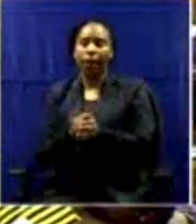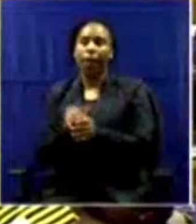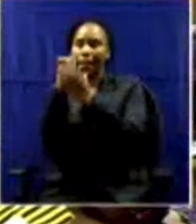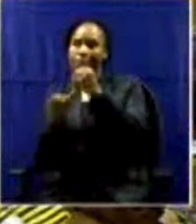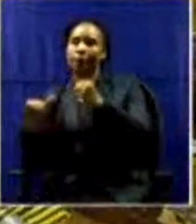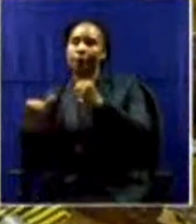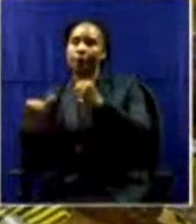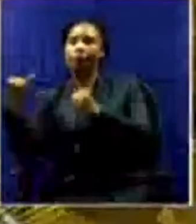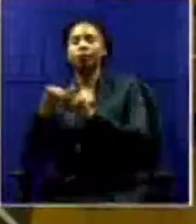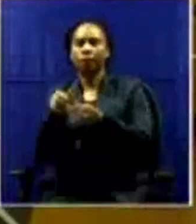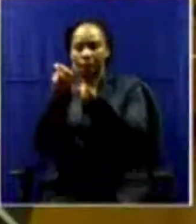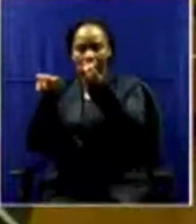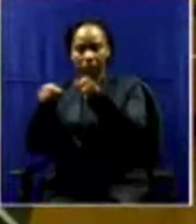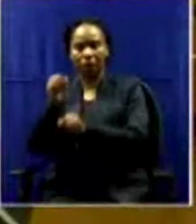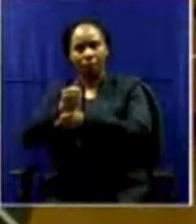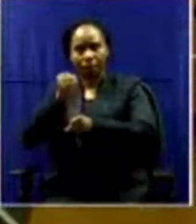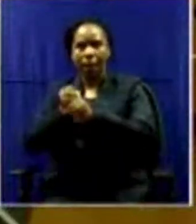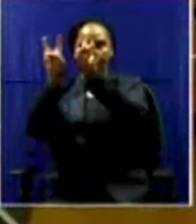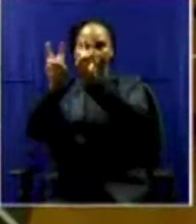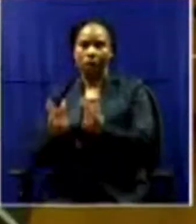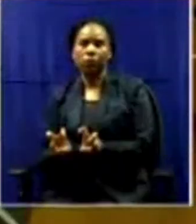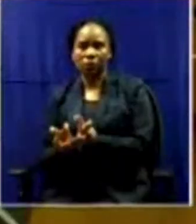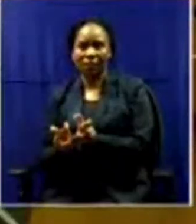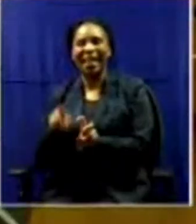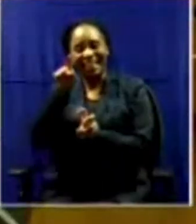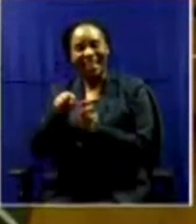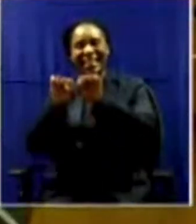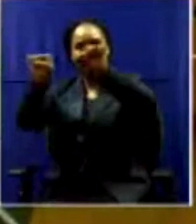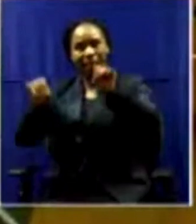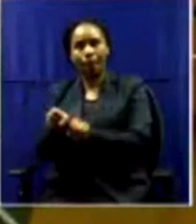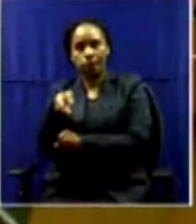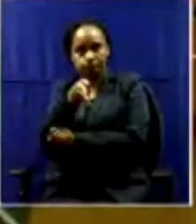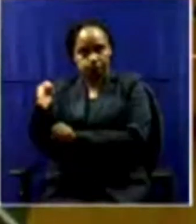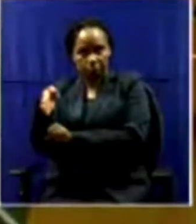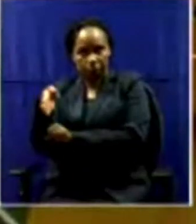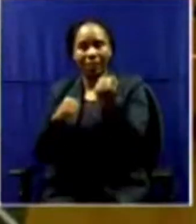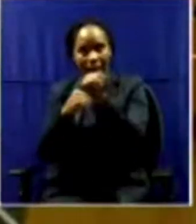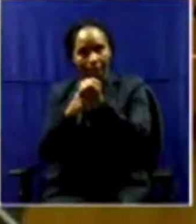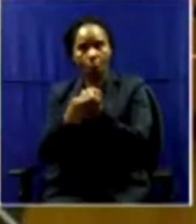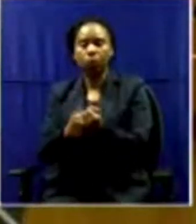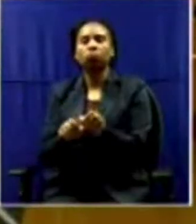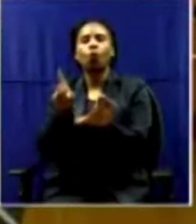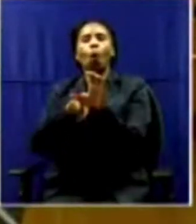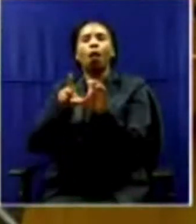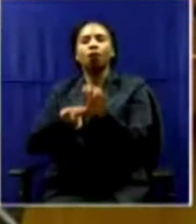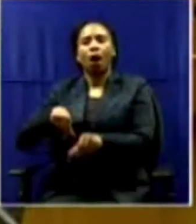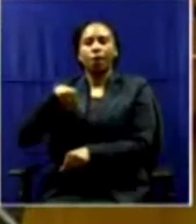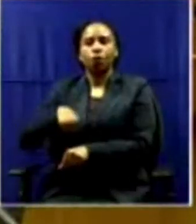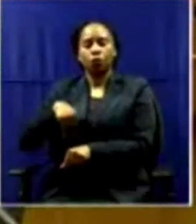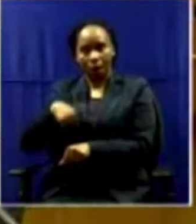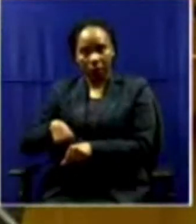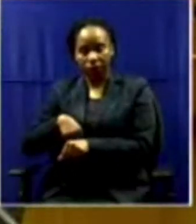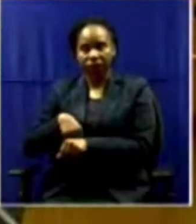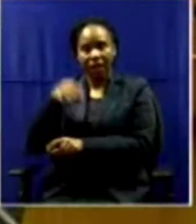Systems are being put in place to support qualifying municipalities. Government will soon be